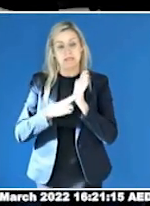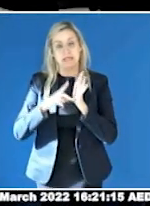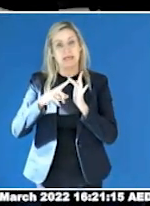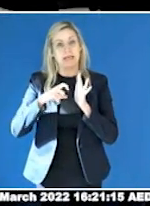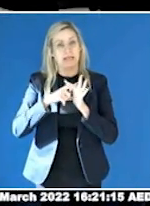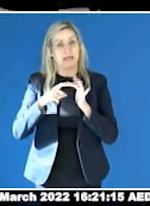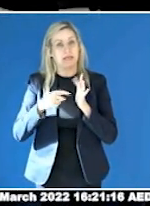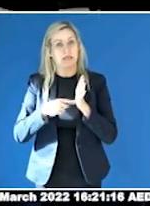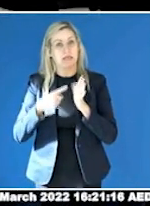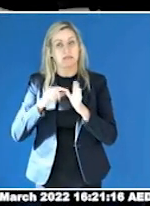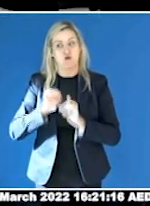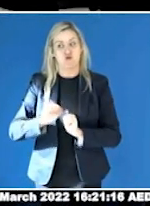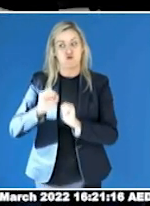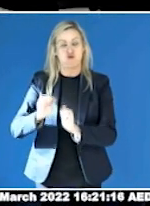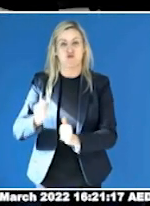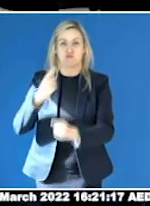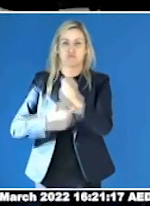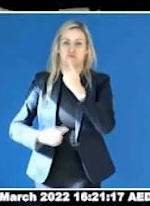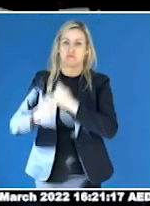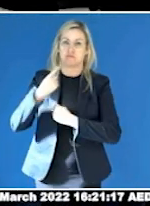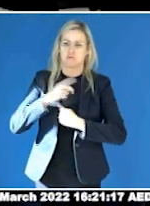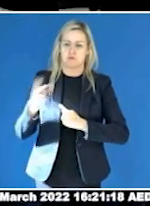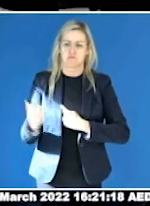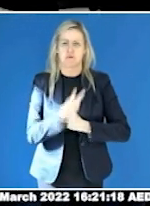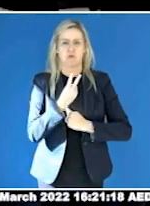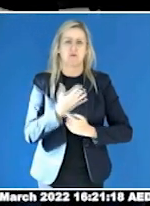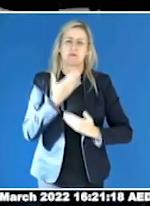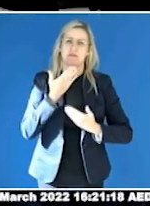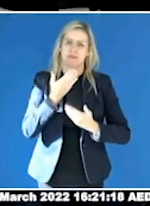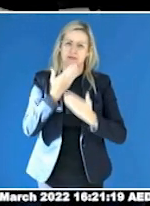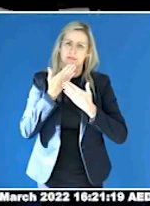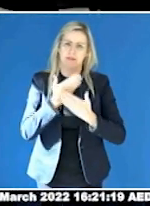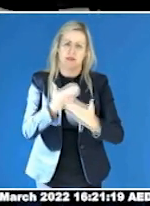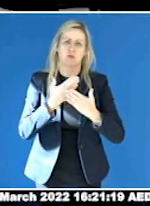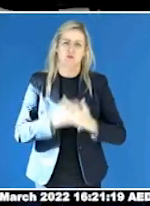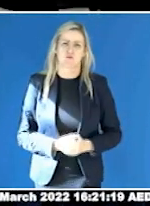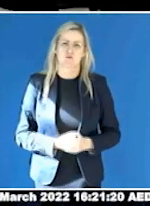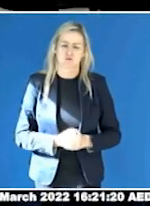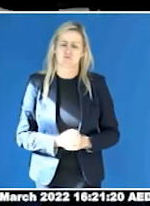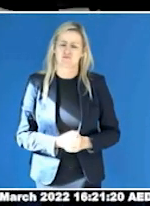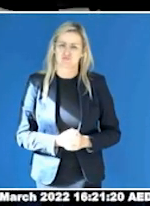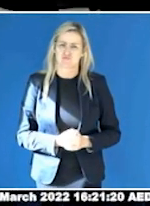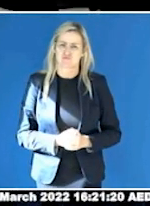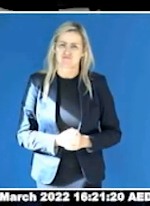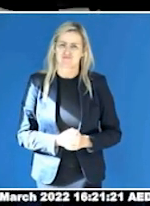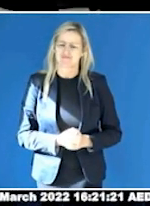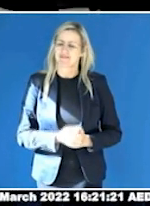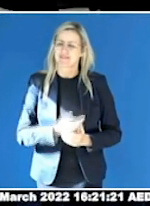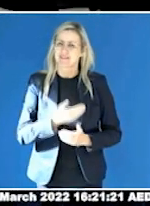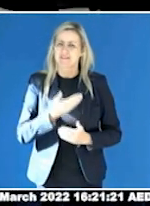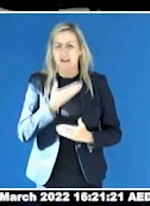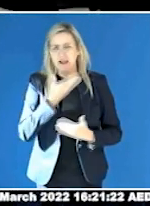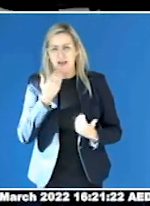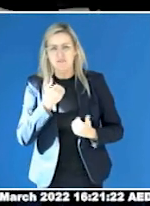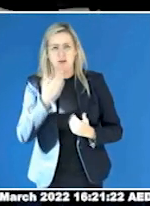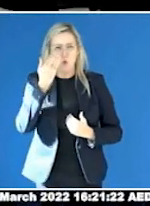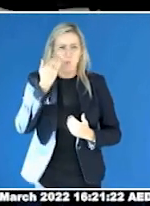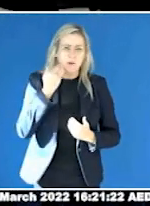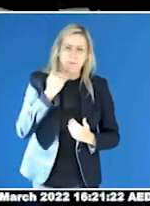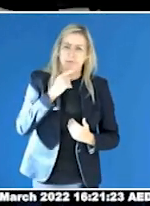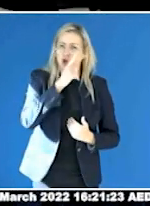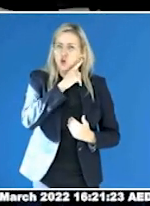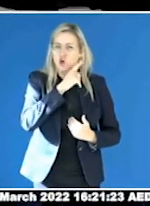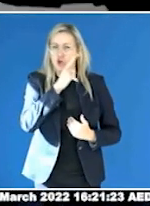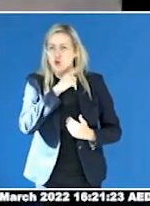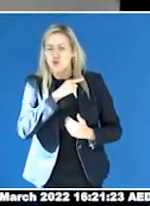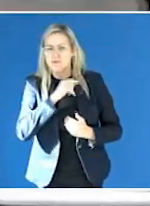really excellent and wonderful that the voices of women and girls has come through right through the evidence you